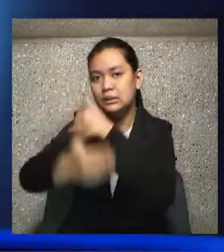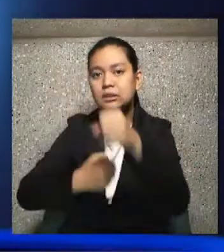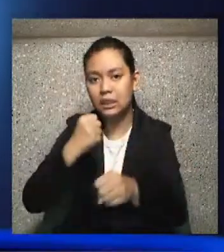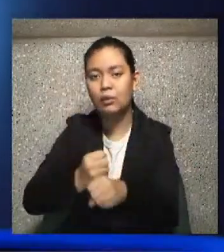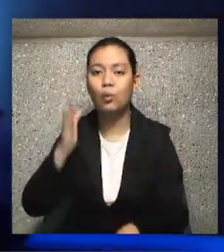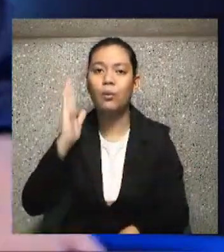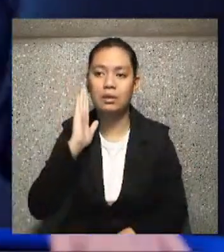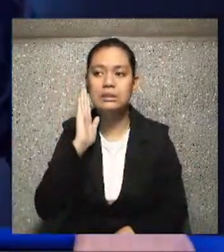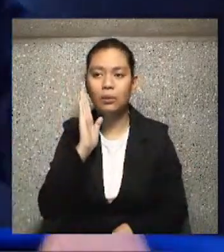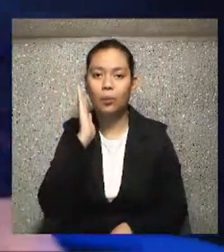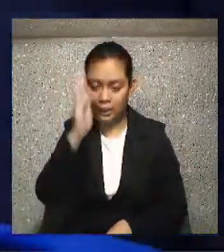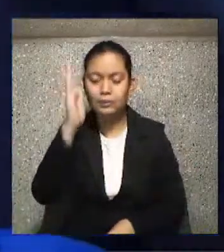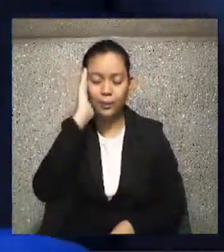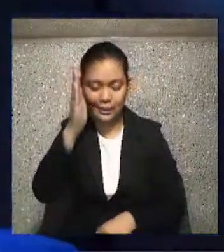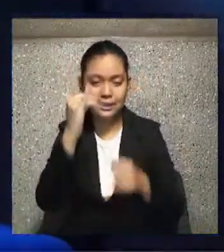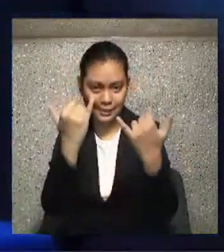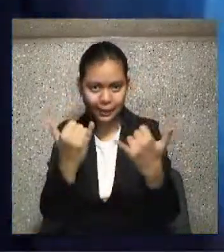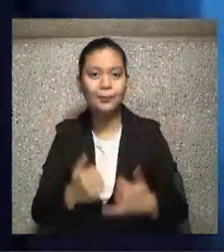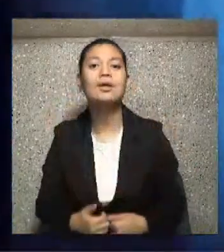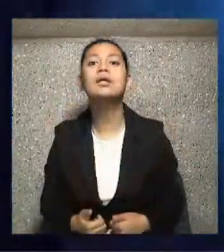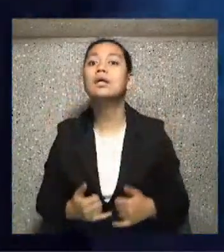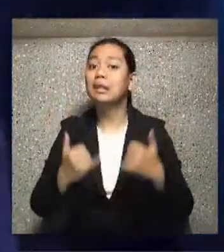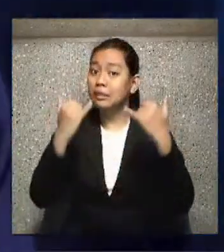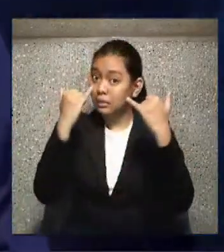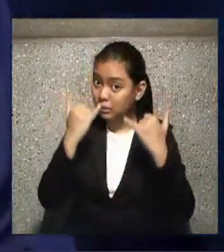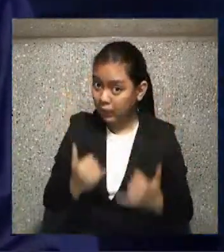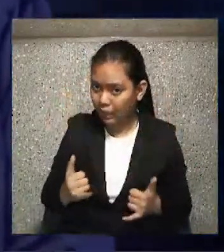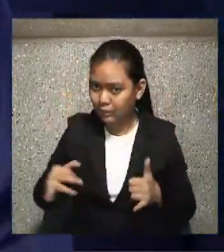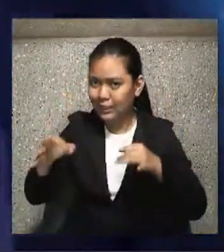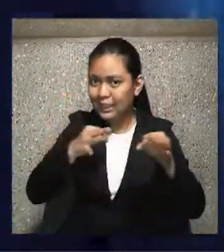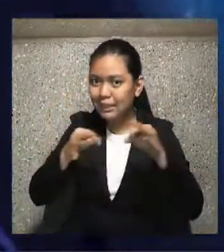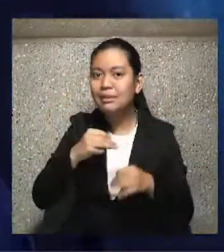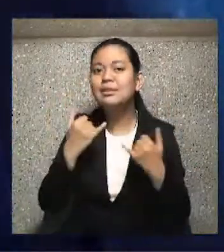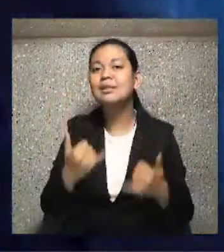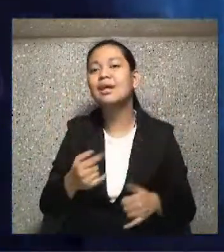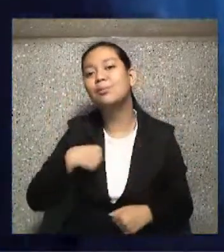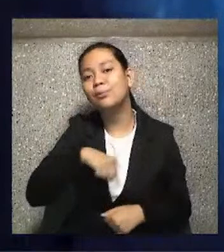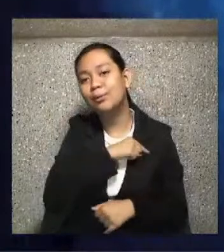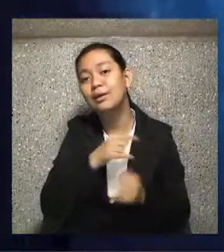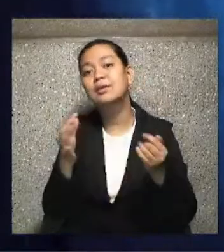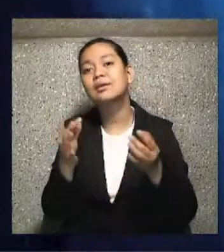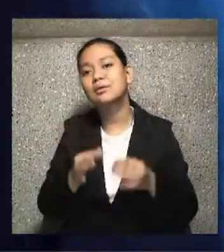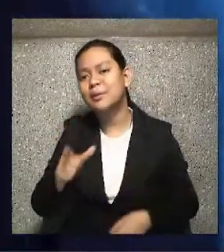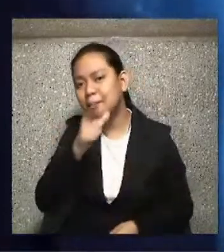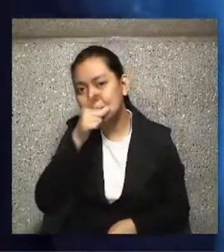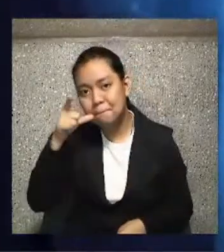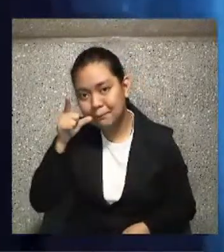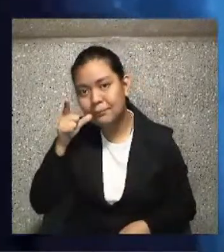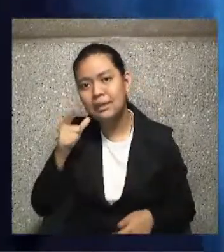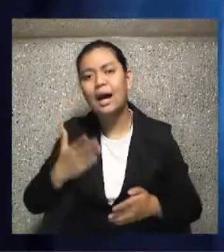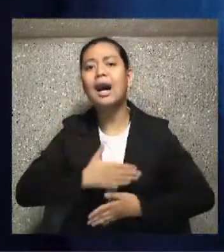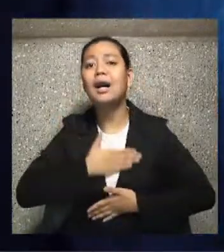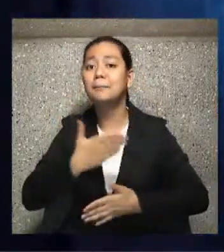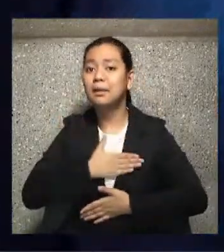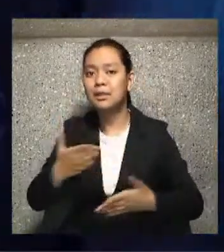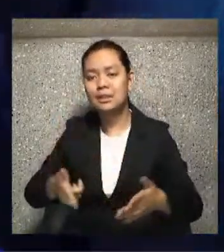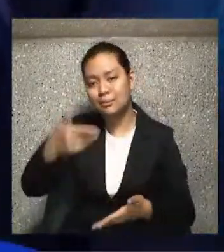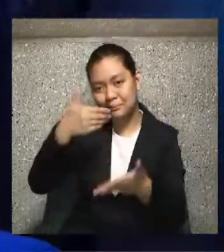Well, I'm going to give you a way to make your Lent absolutely joyful, bringing you closer to God and to each other.